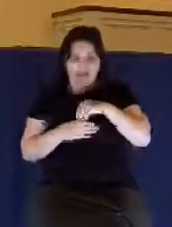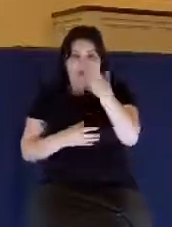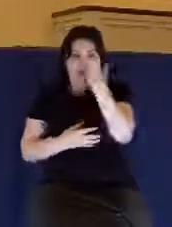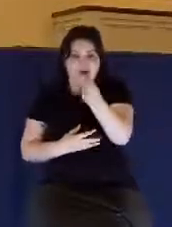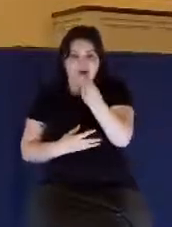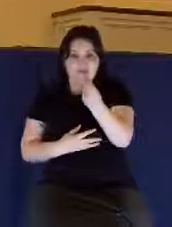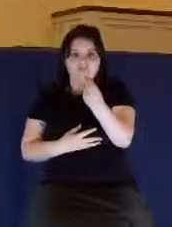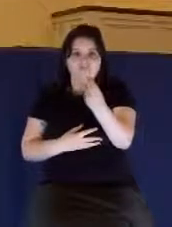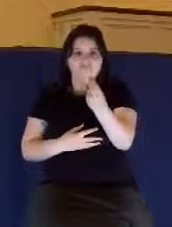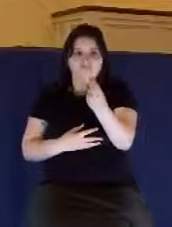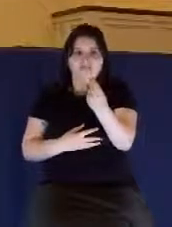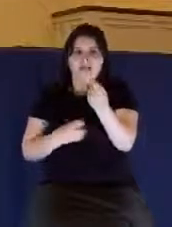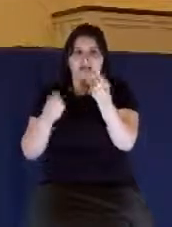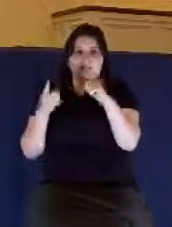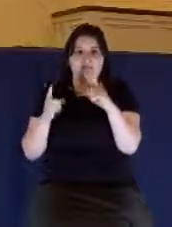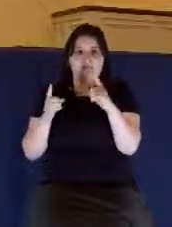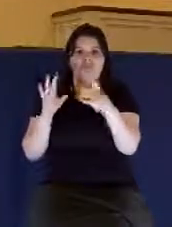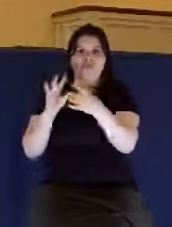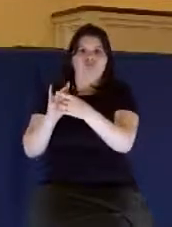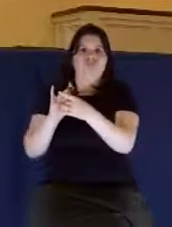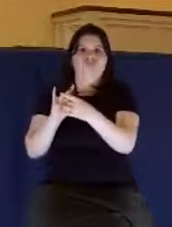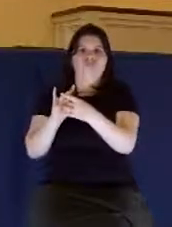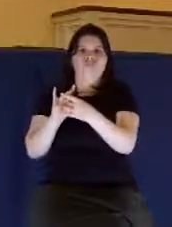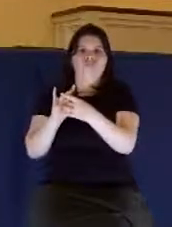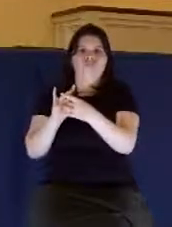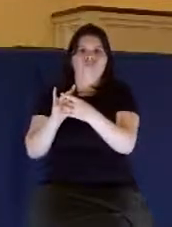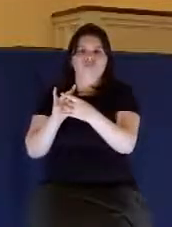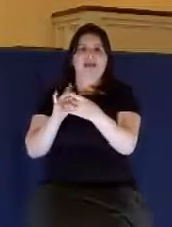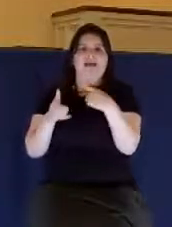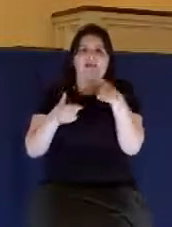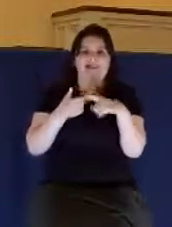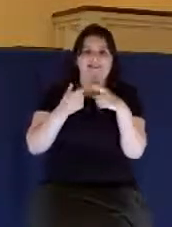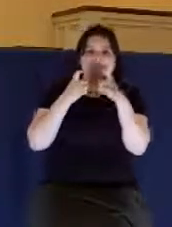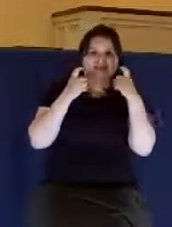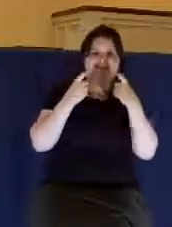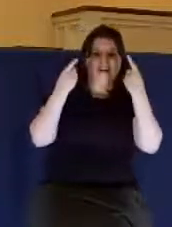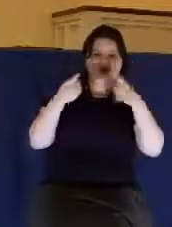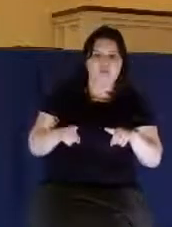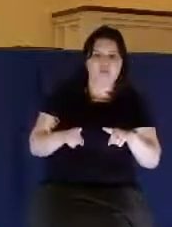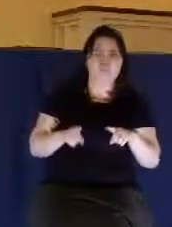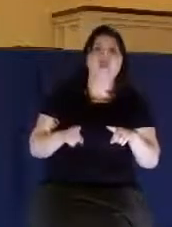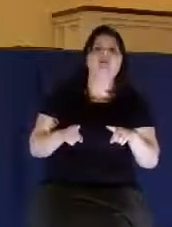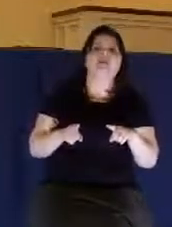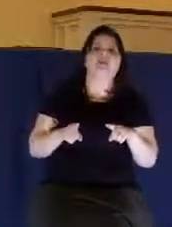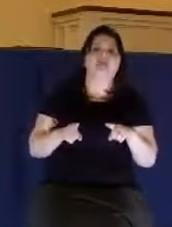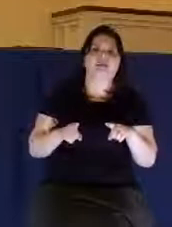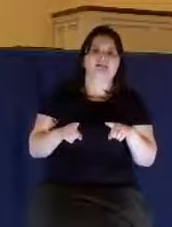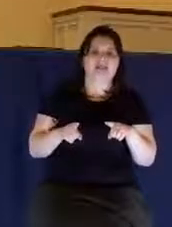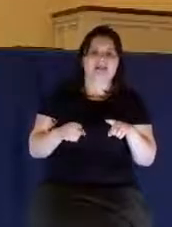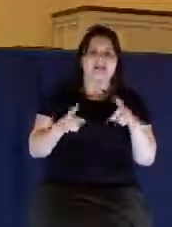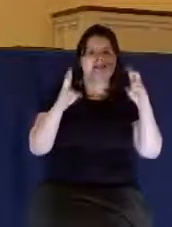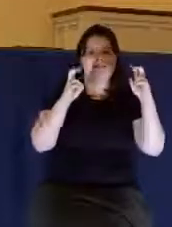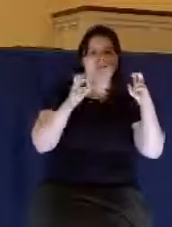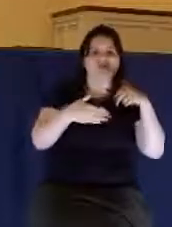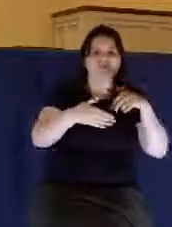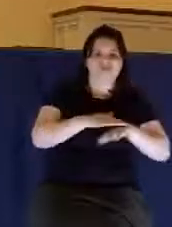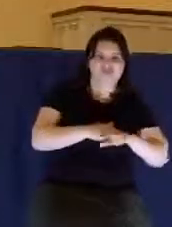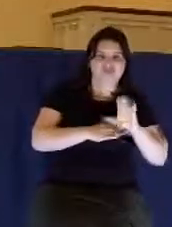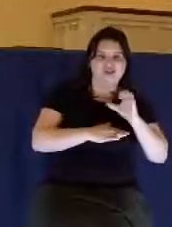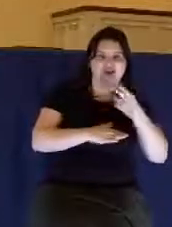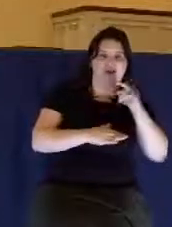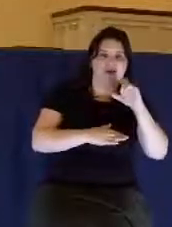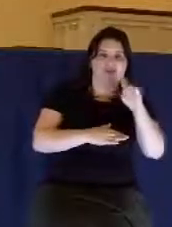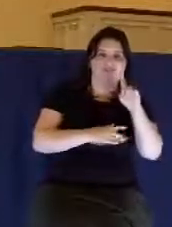the conception then has taken place. And then there's the child, we could say, which is